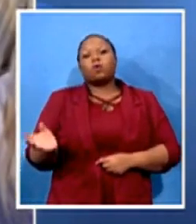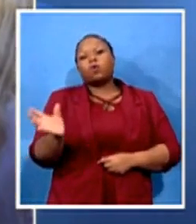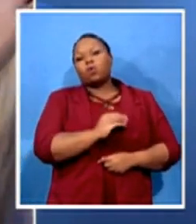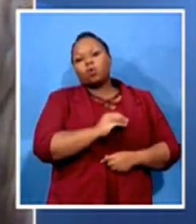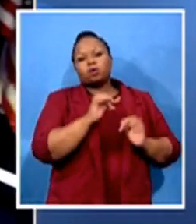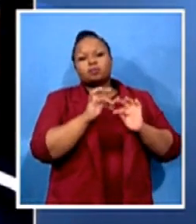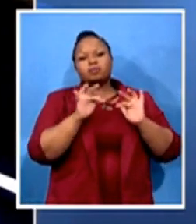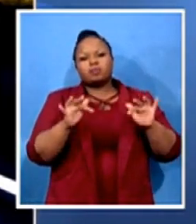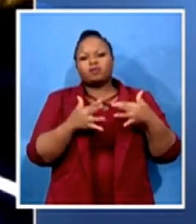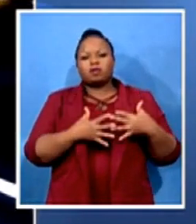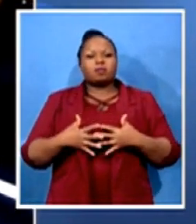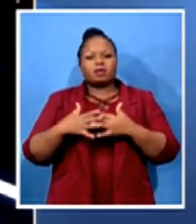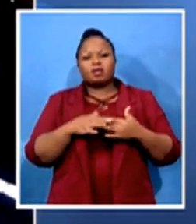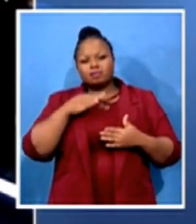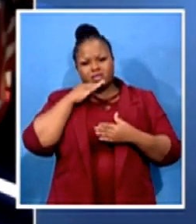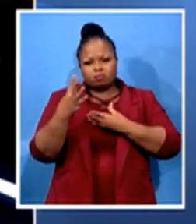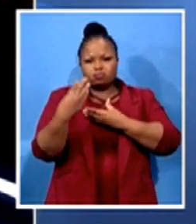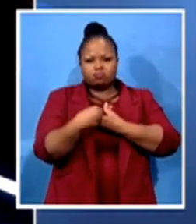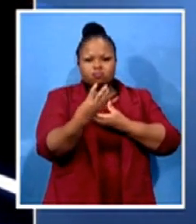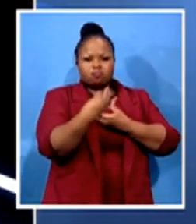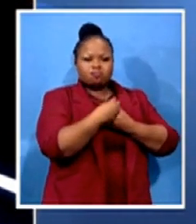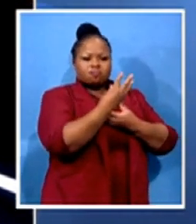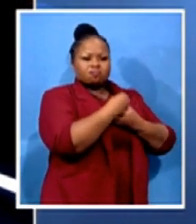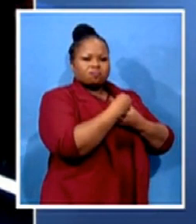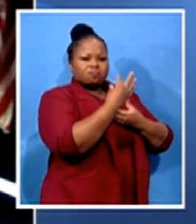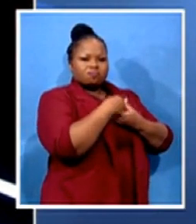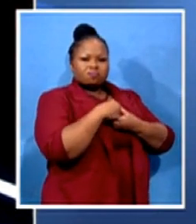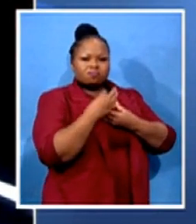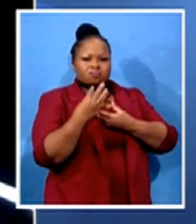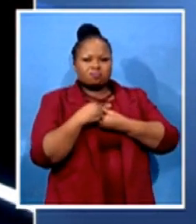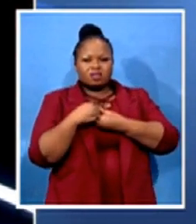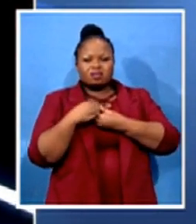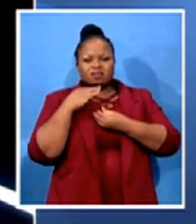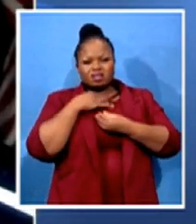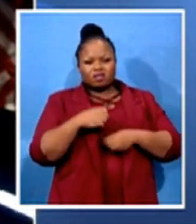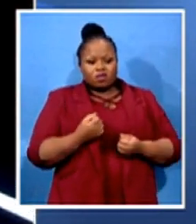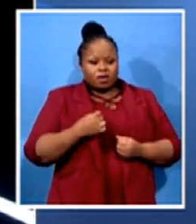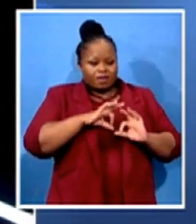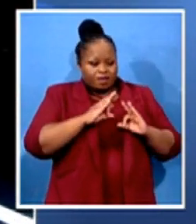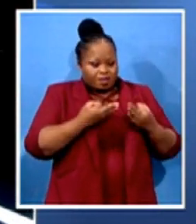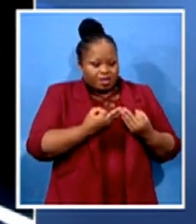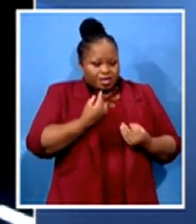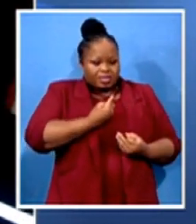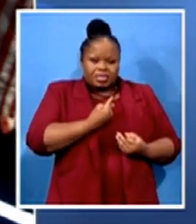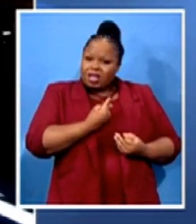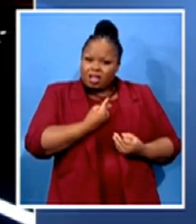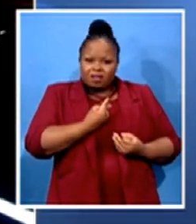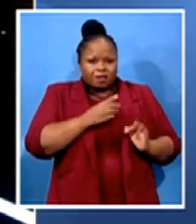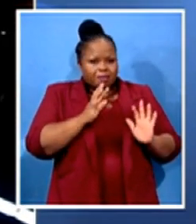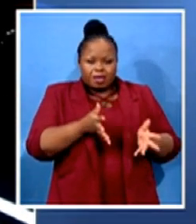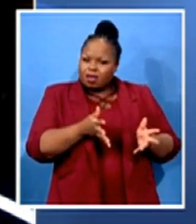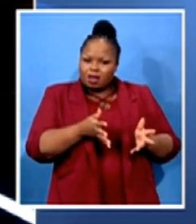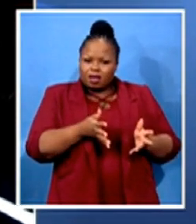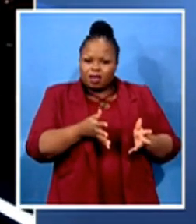all. He is not going to only deliver for his family, like we saw with Donald Trump, the whole